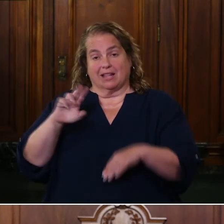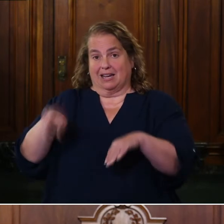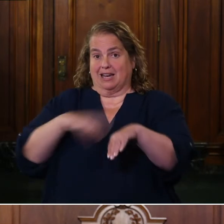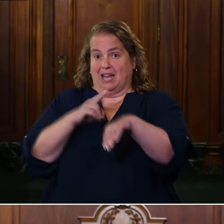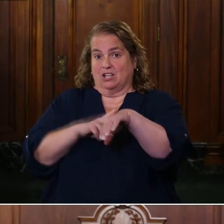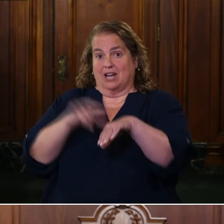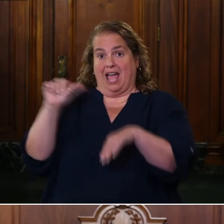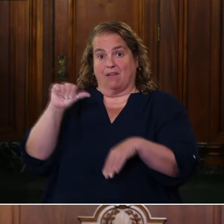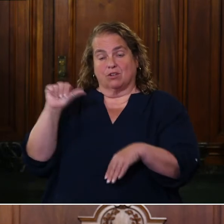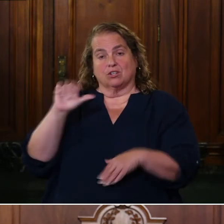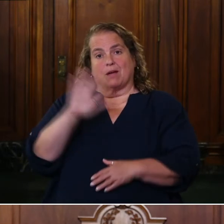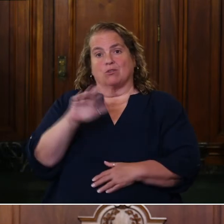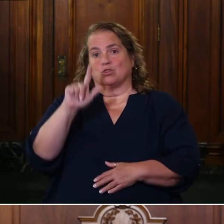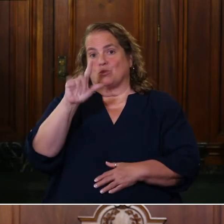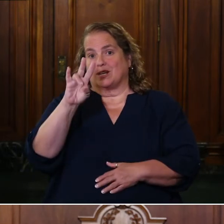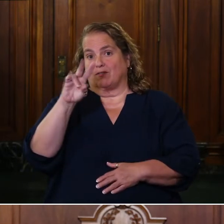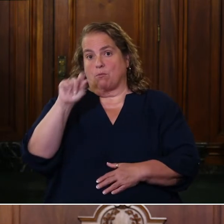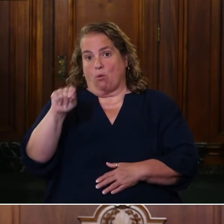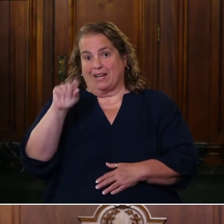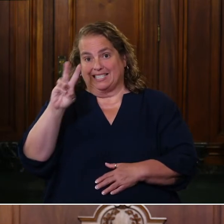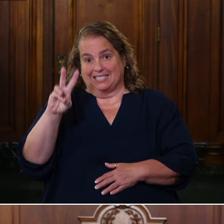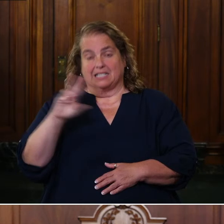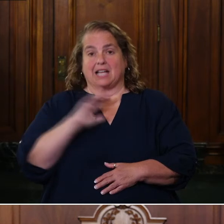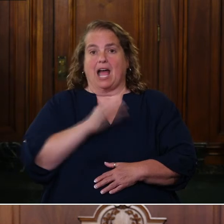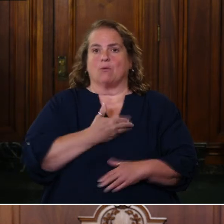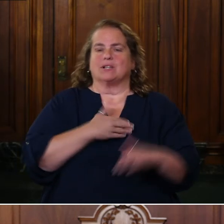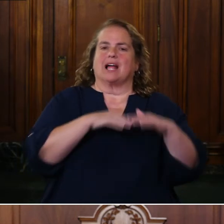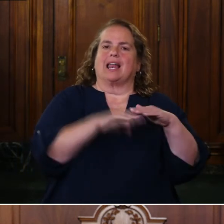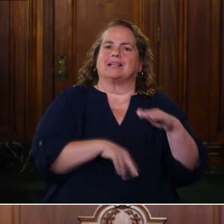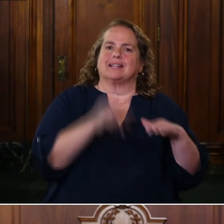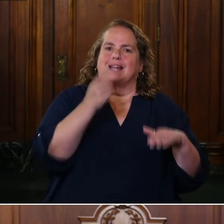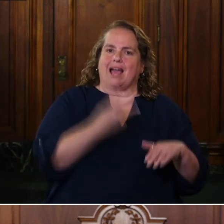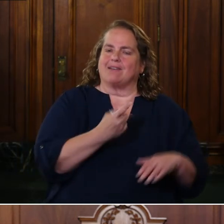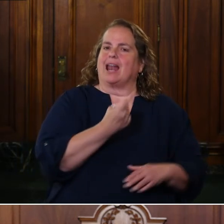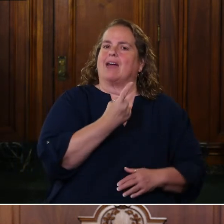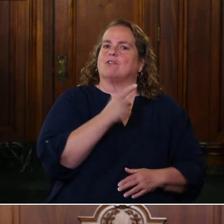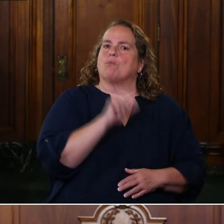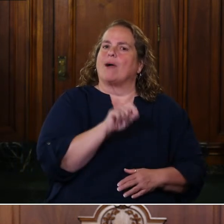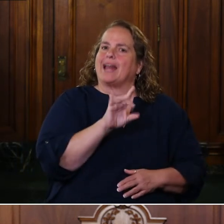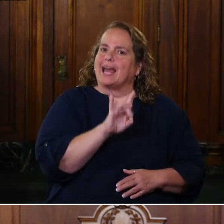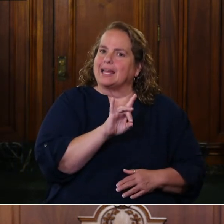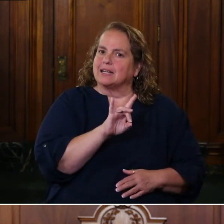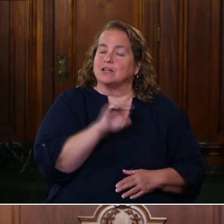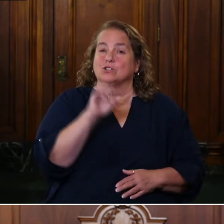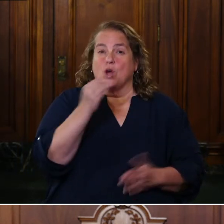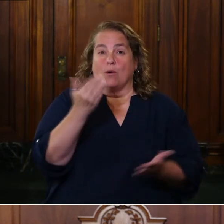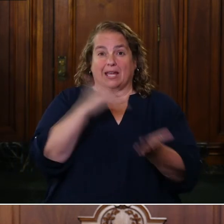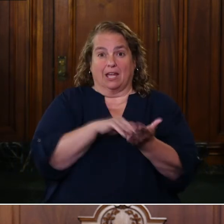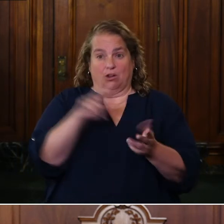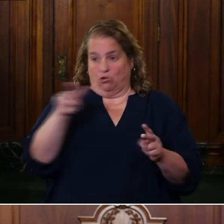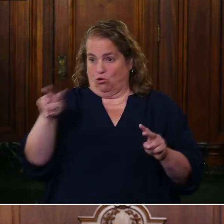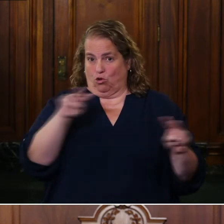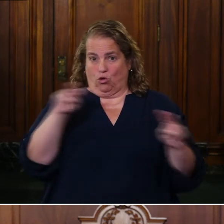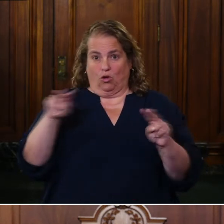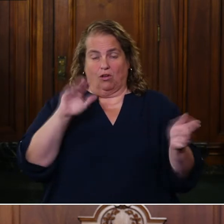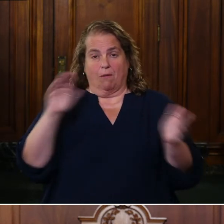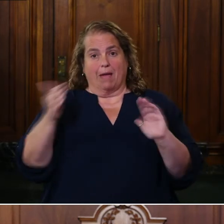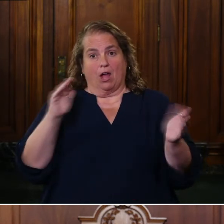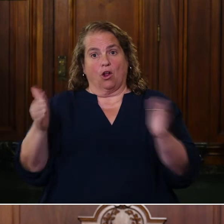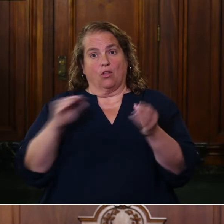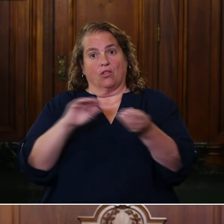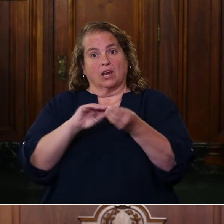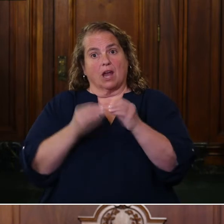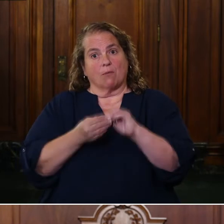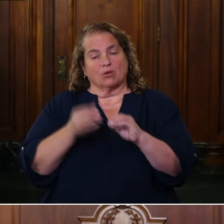average is about 27.6. Ours is less than half, 11.8. So again, you look at the numbers that you see for just